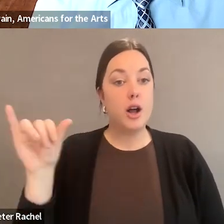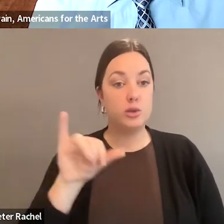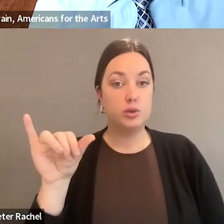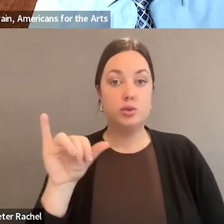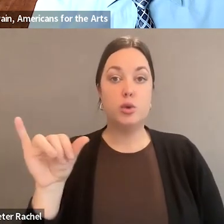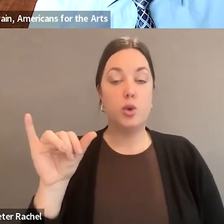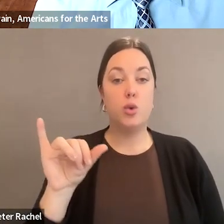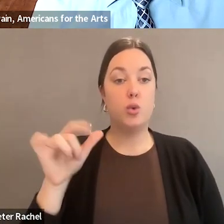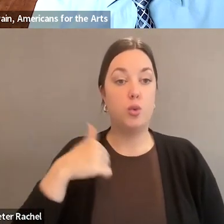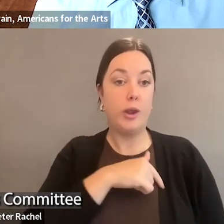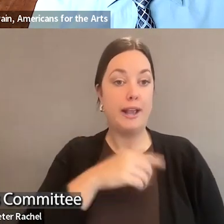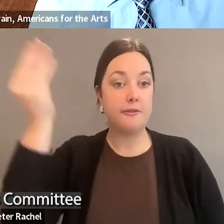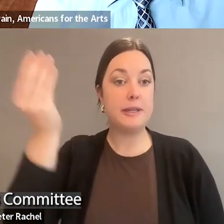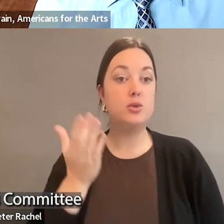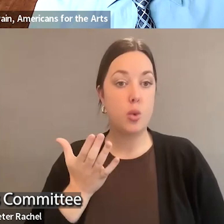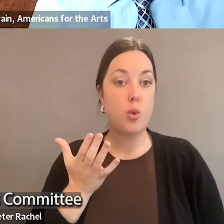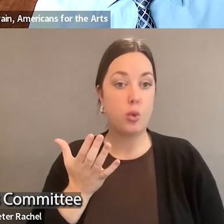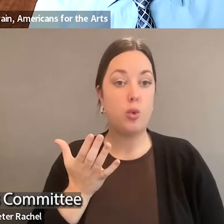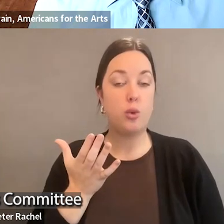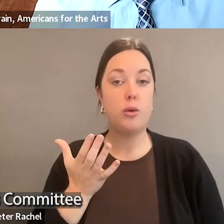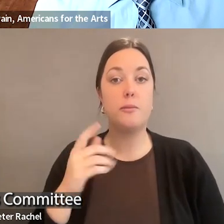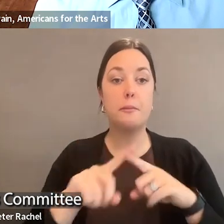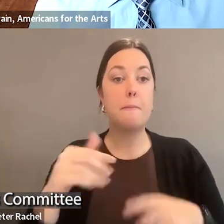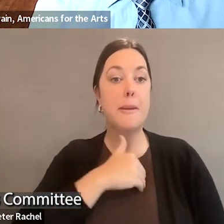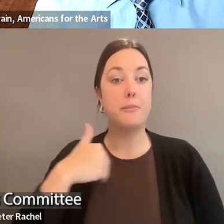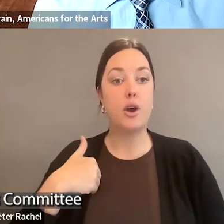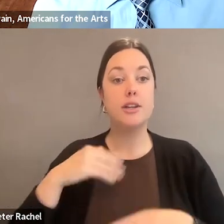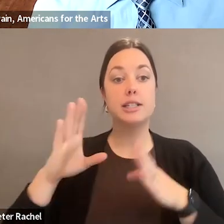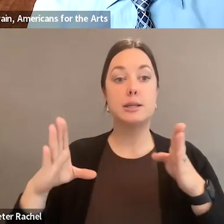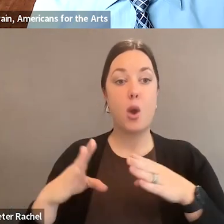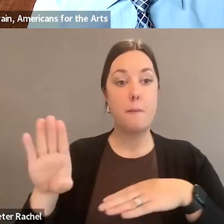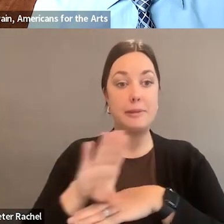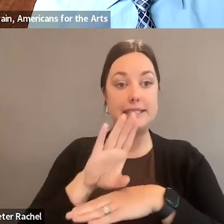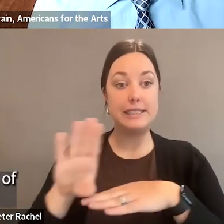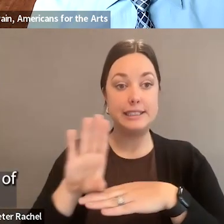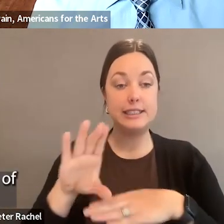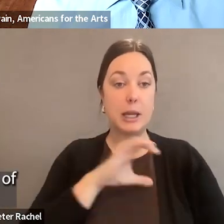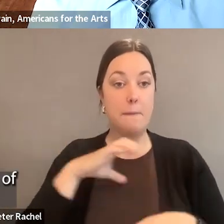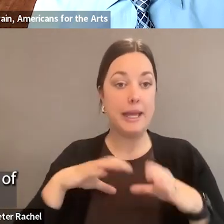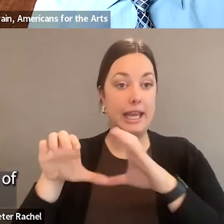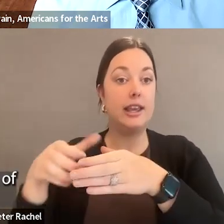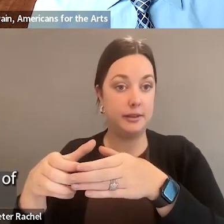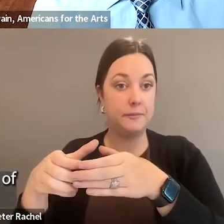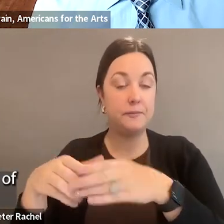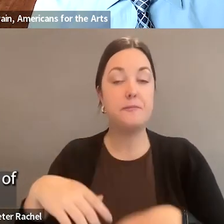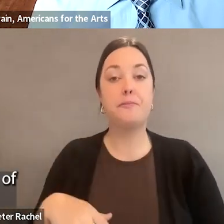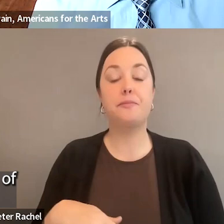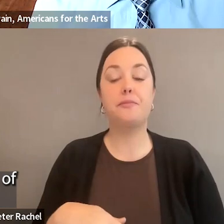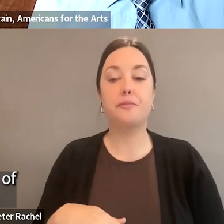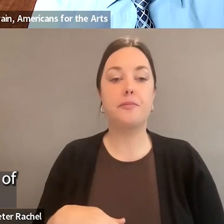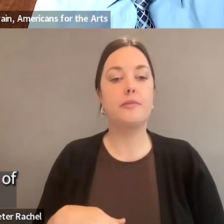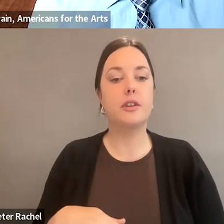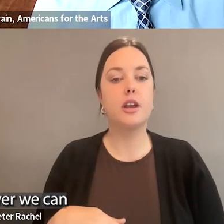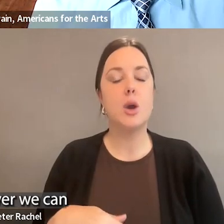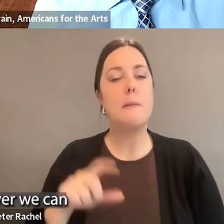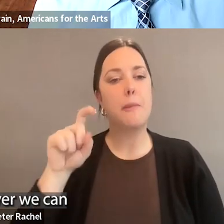members of the Small Business Committee that we should also kind of have a two